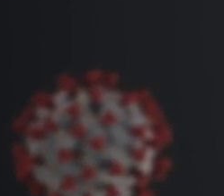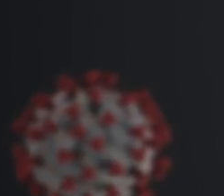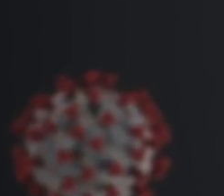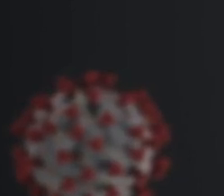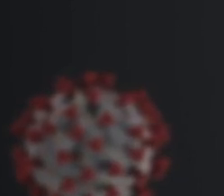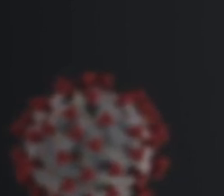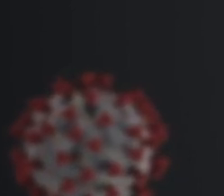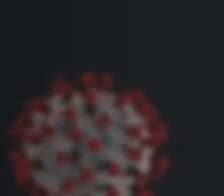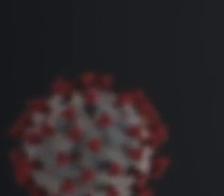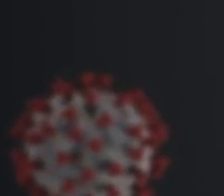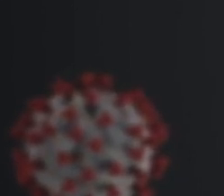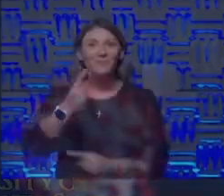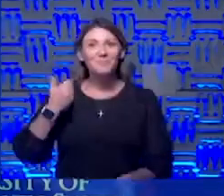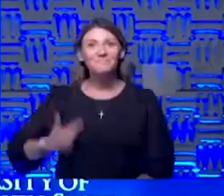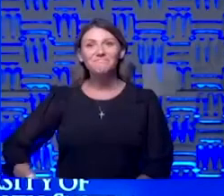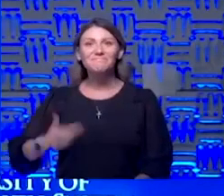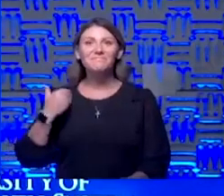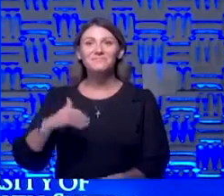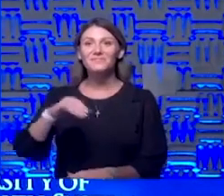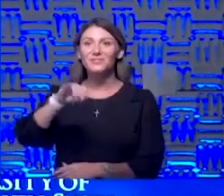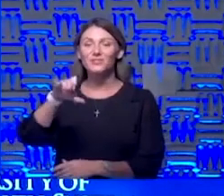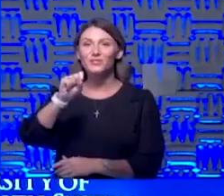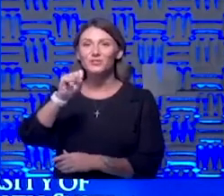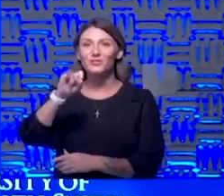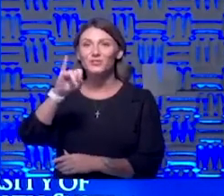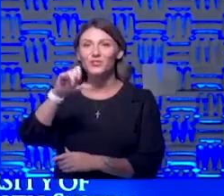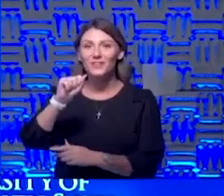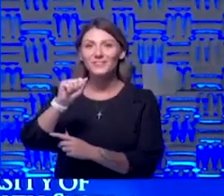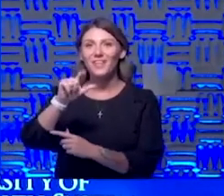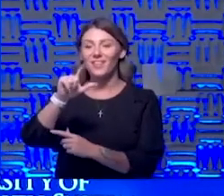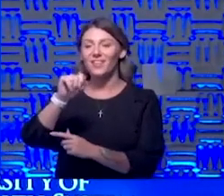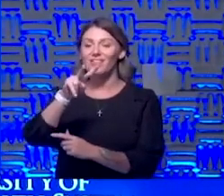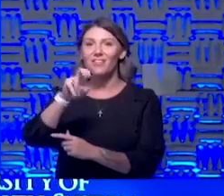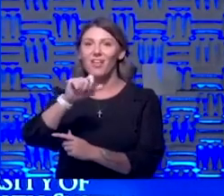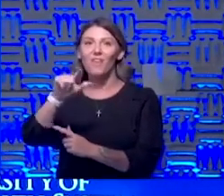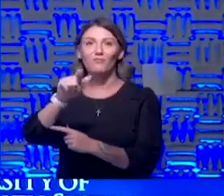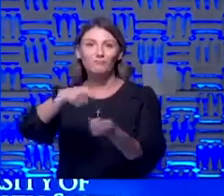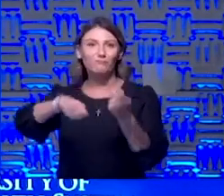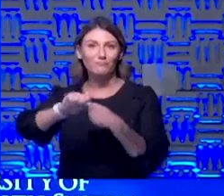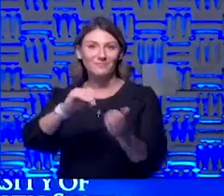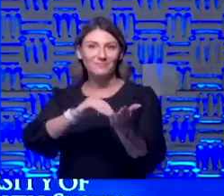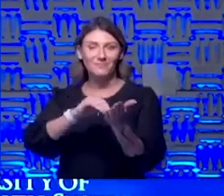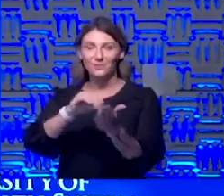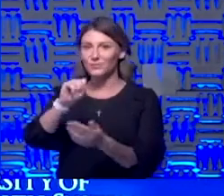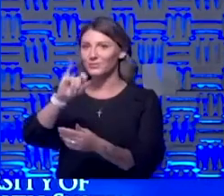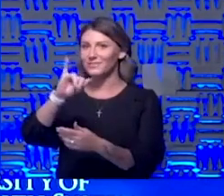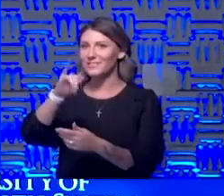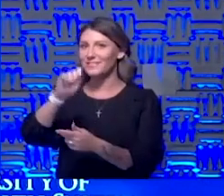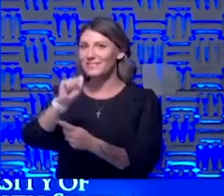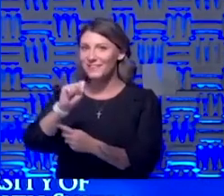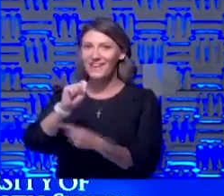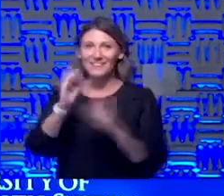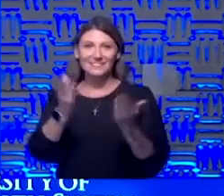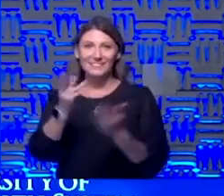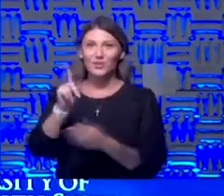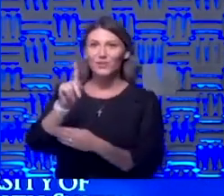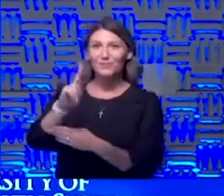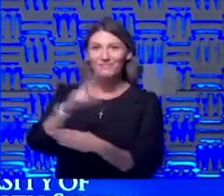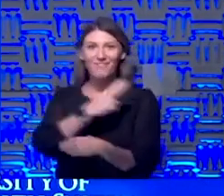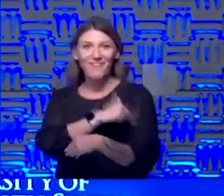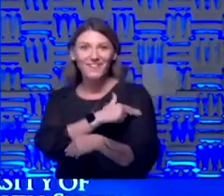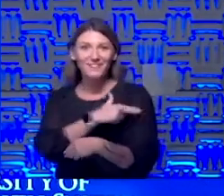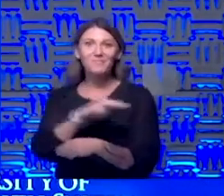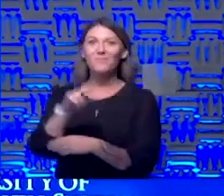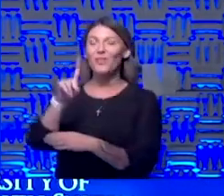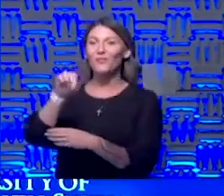Good morning everyone I'm Jessica Lovell in for Chief Medical Officer Dr. Steve Stites. Today we are here inside the Dulce Simons Jr. Family Broadcast Studio